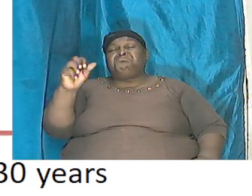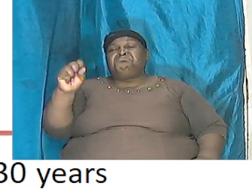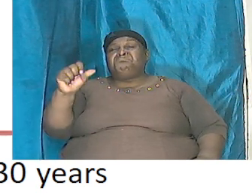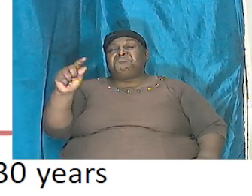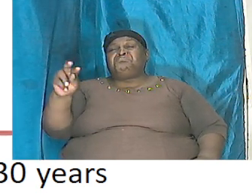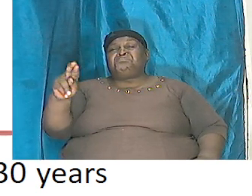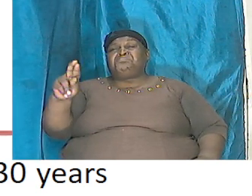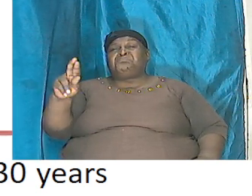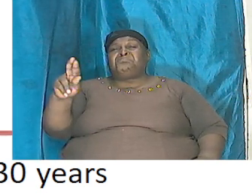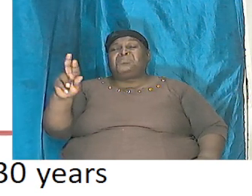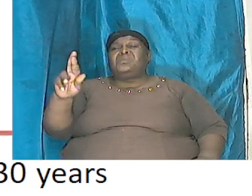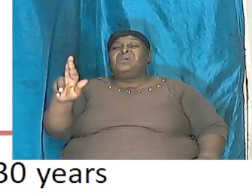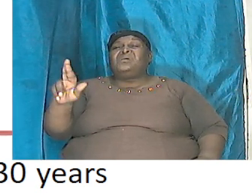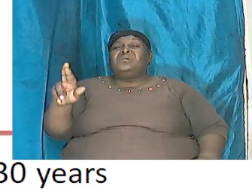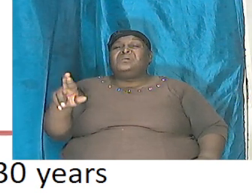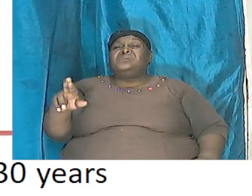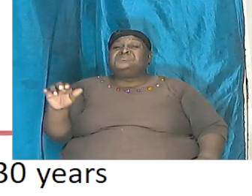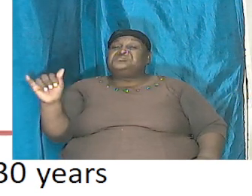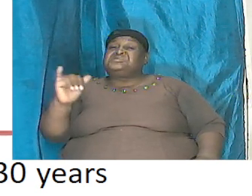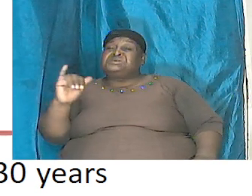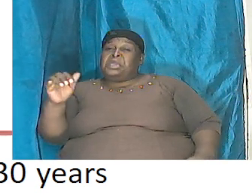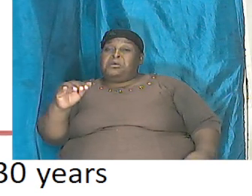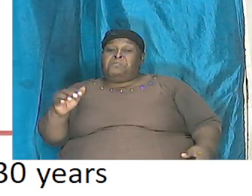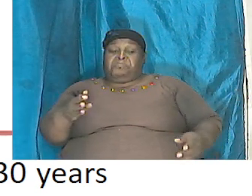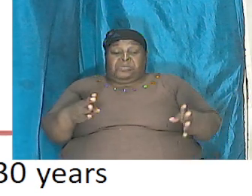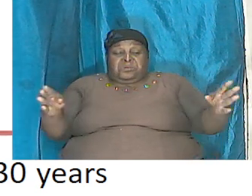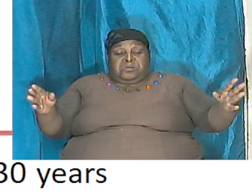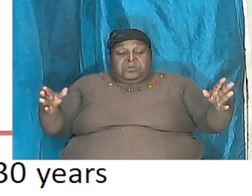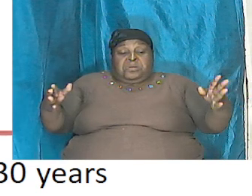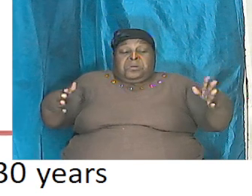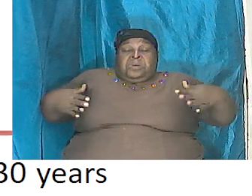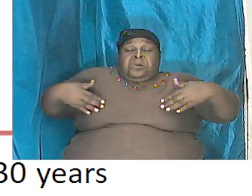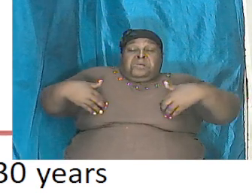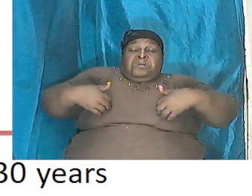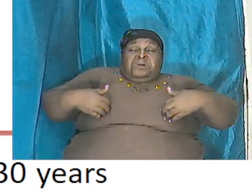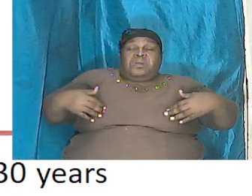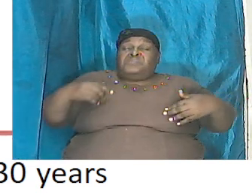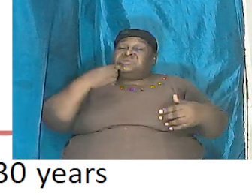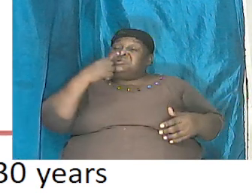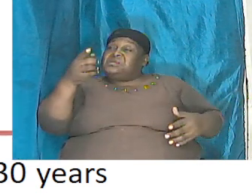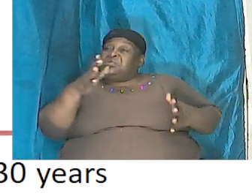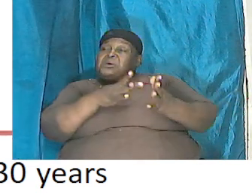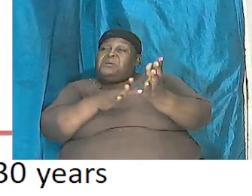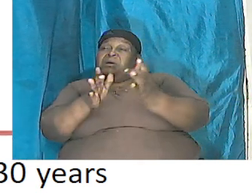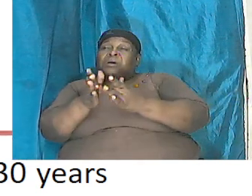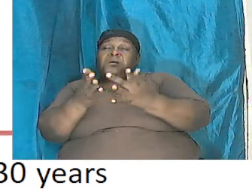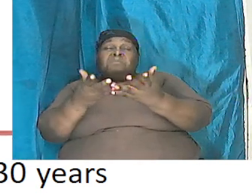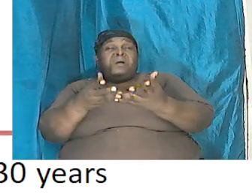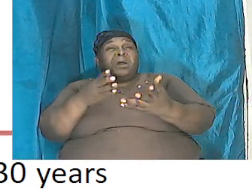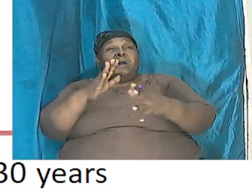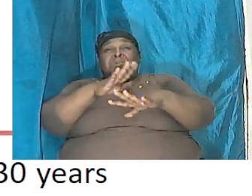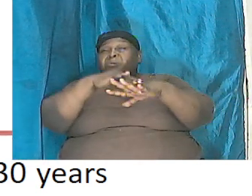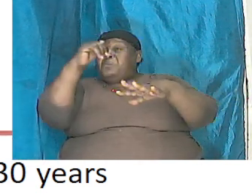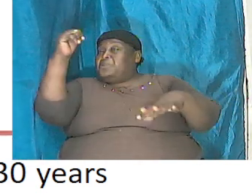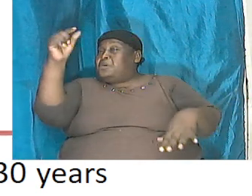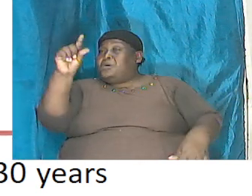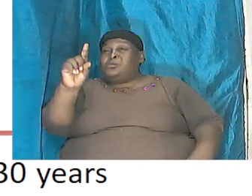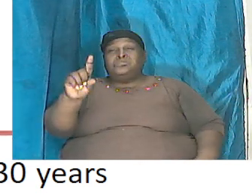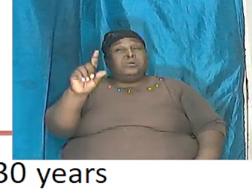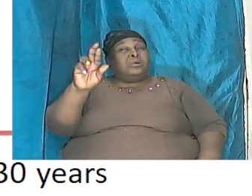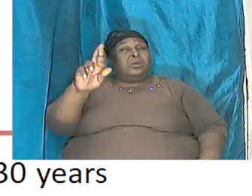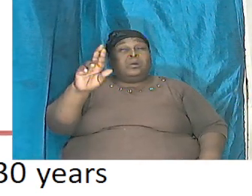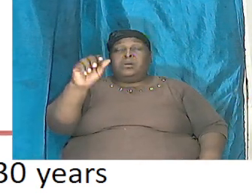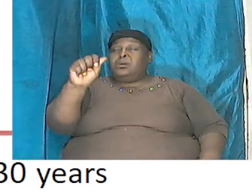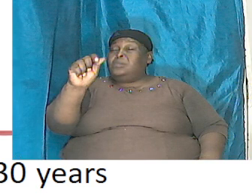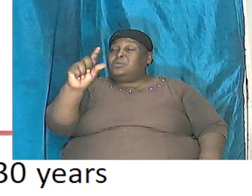humongous animal is being described that the Bible called dragon is it the same could it